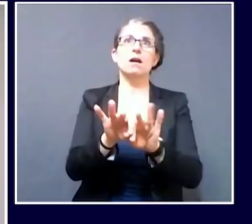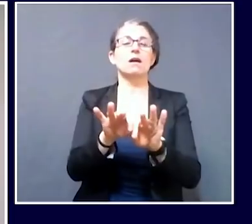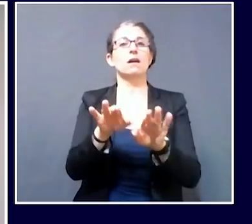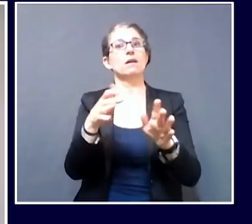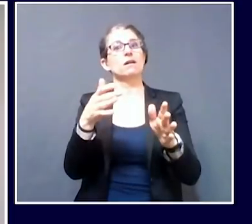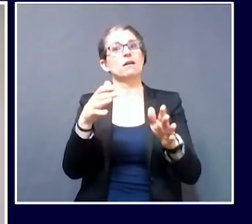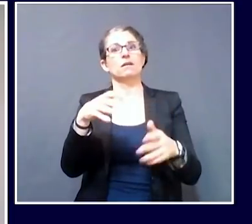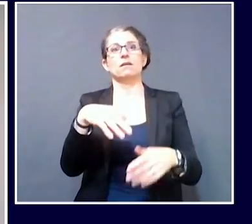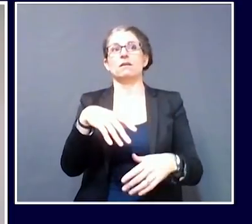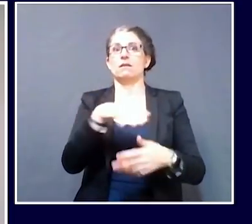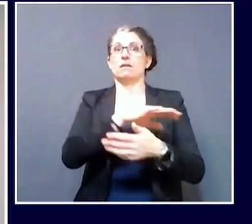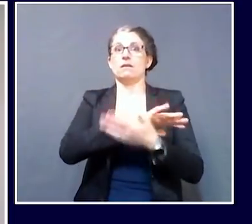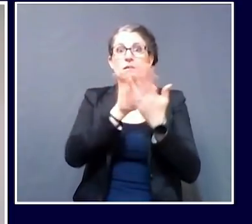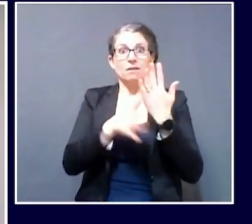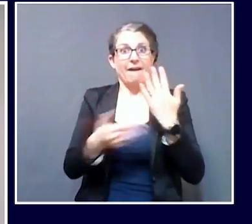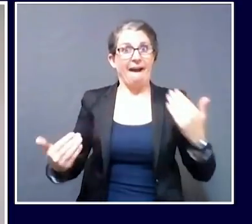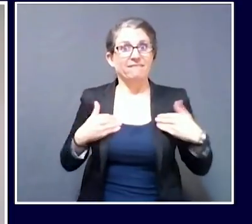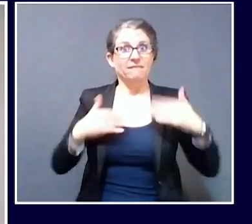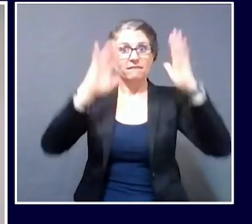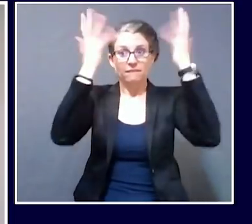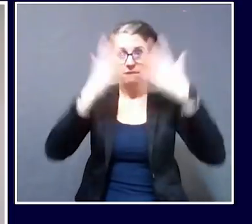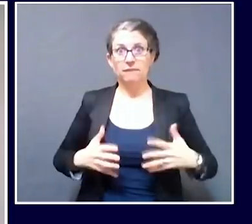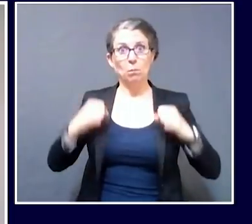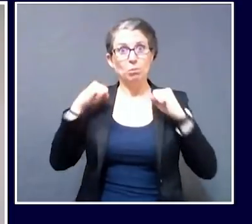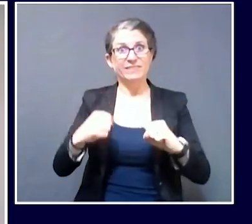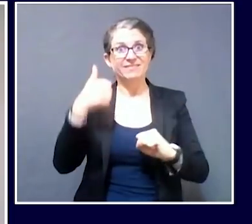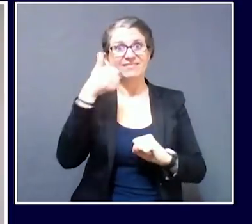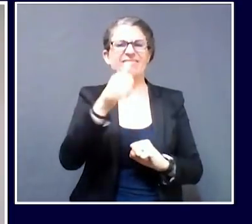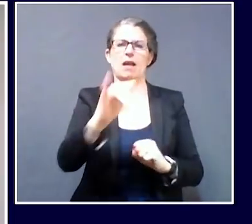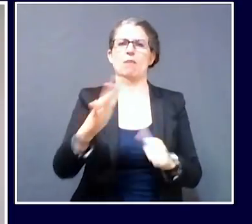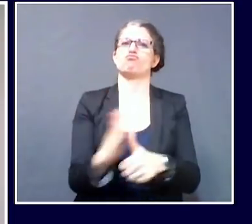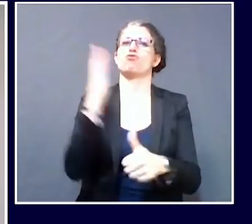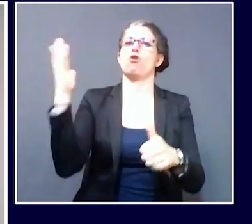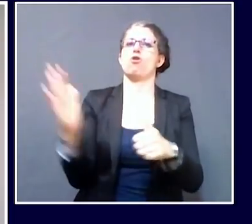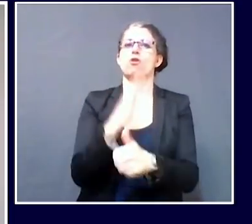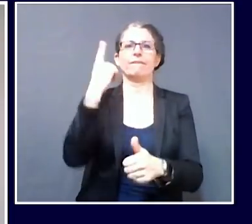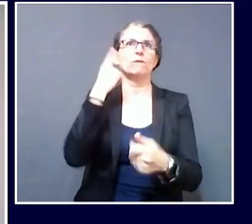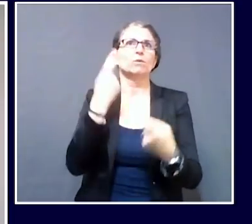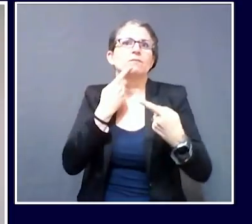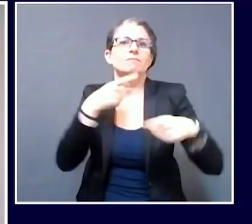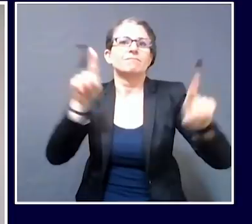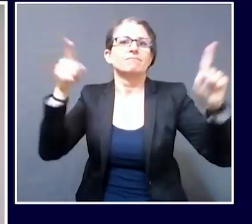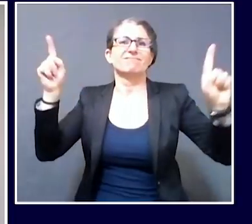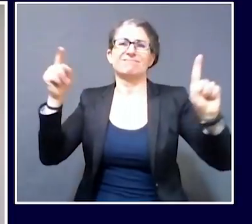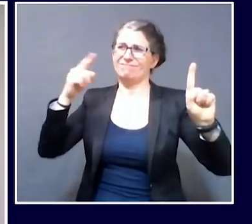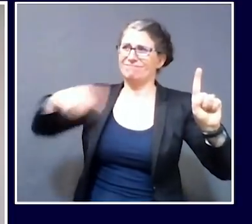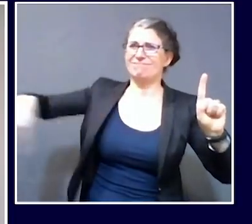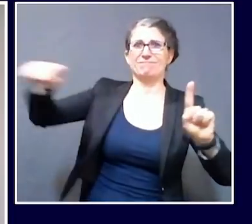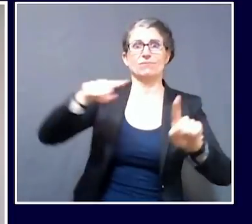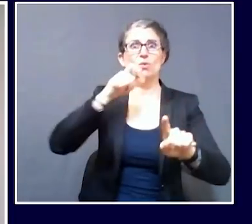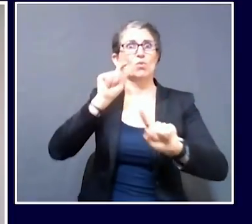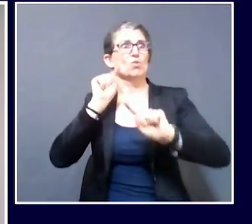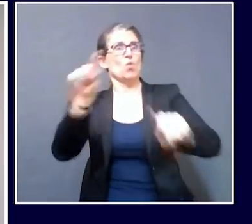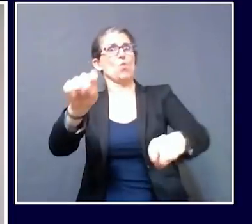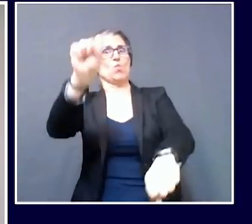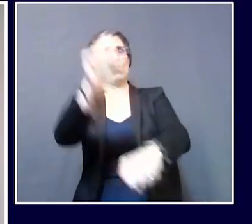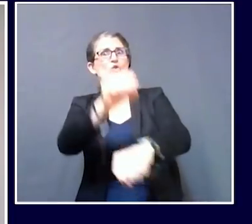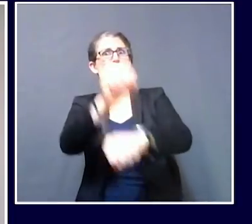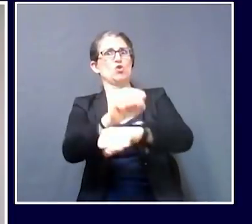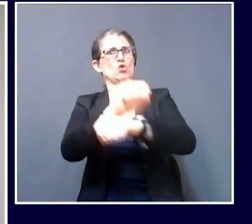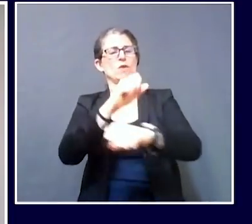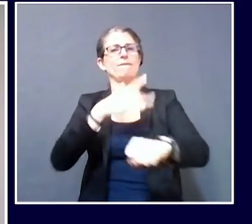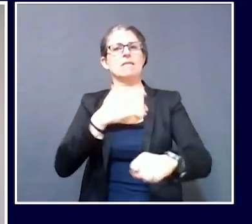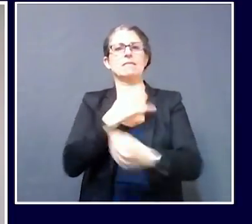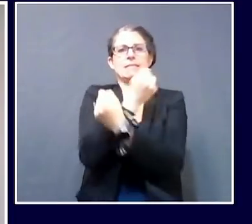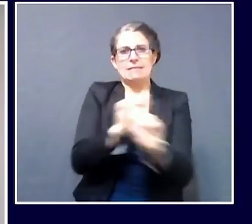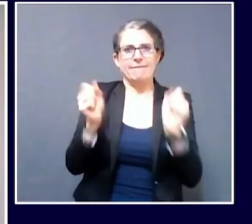healthcare workers who are on the front lines to continue coming to their workplaces every day in order to provide healthcare for Maine